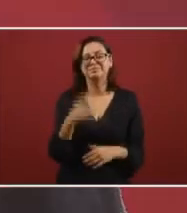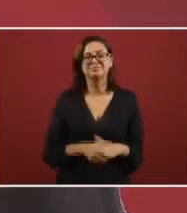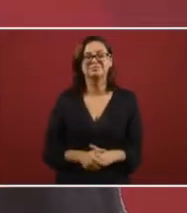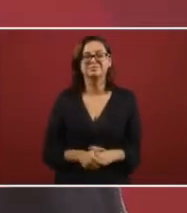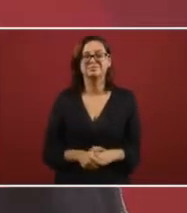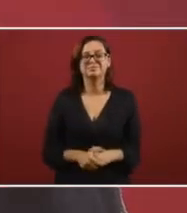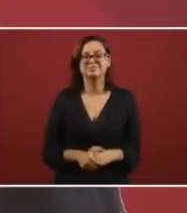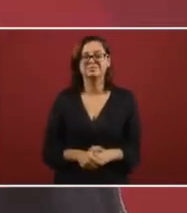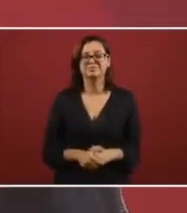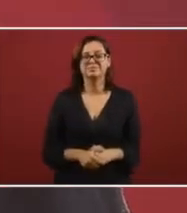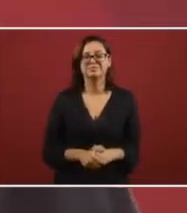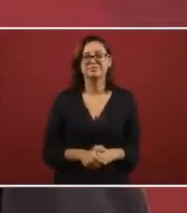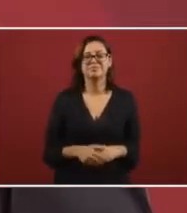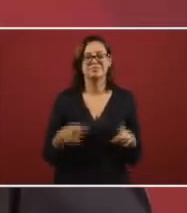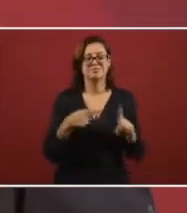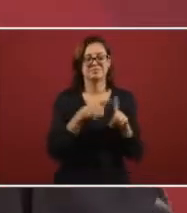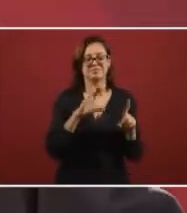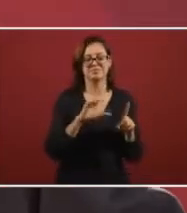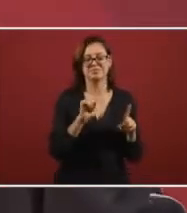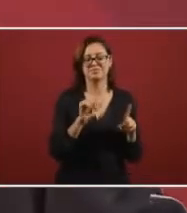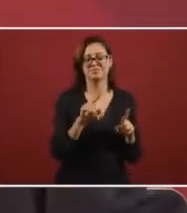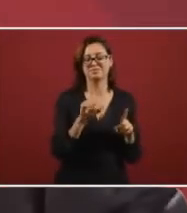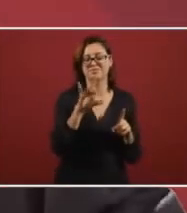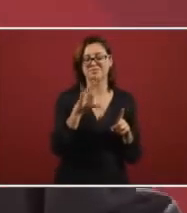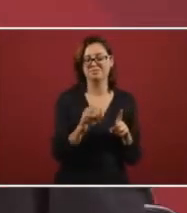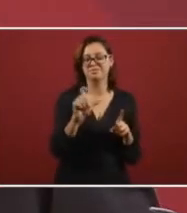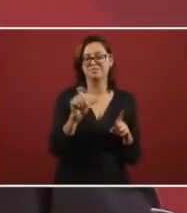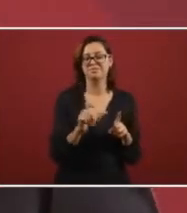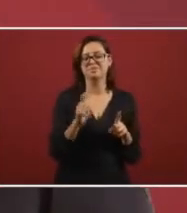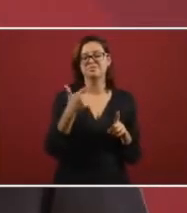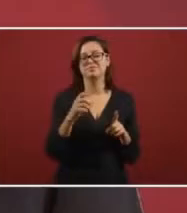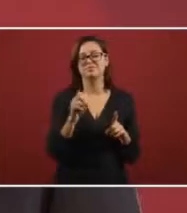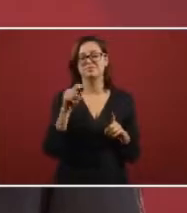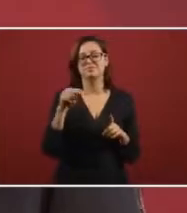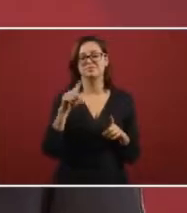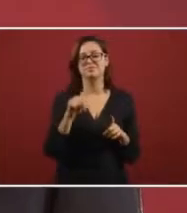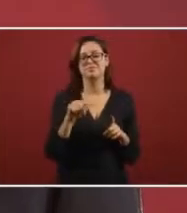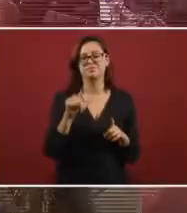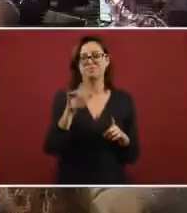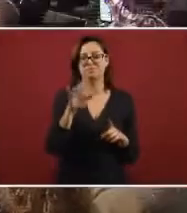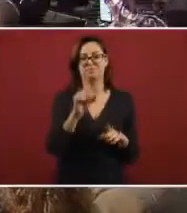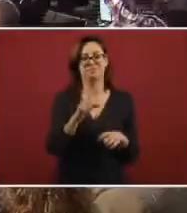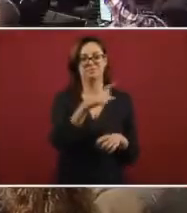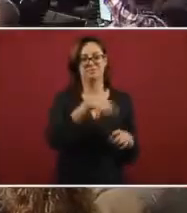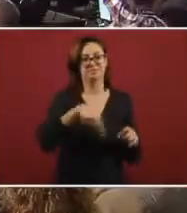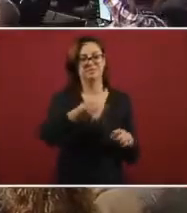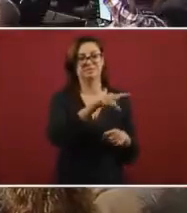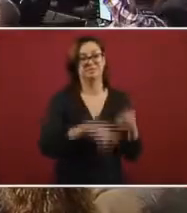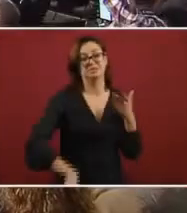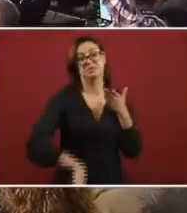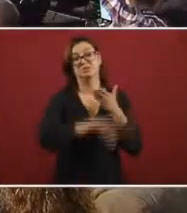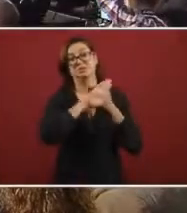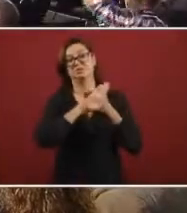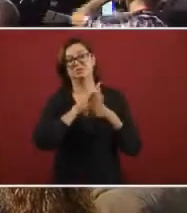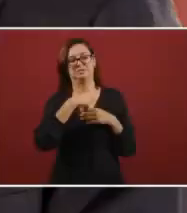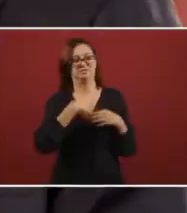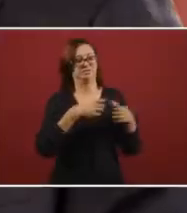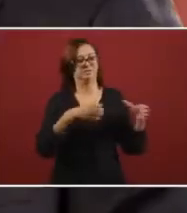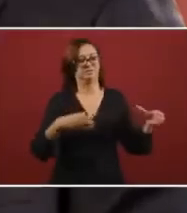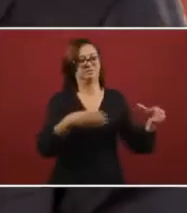Claudio X Gonzalez and others, adversaries of ours.